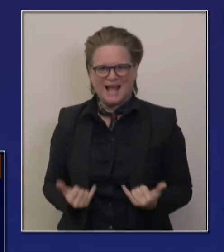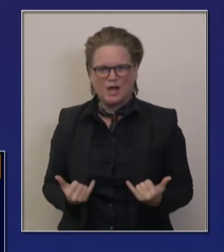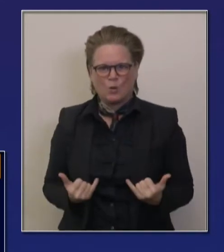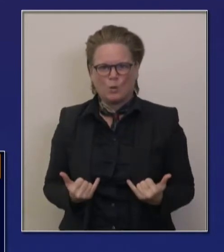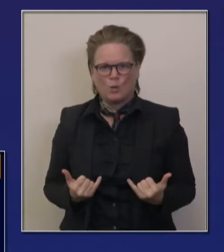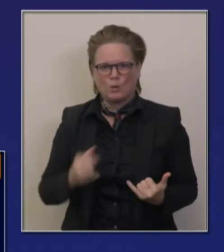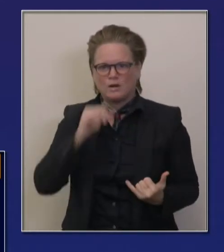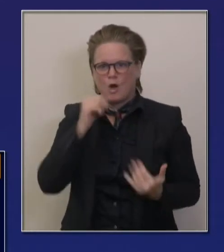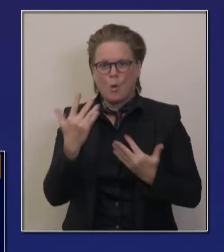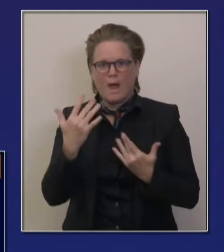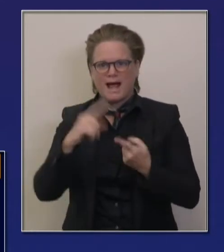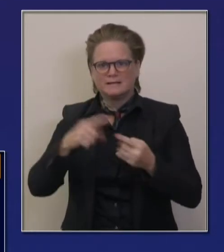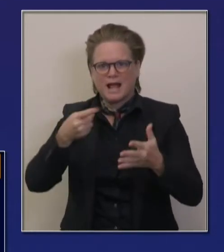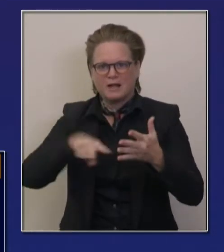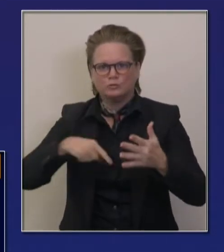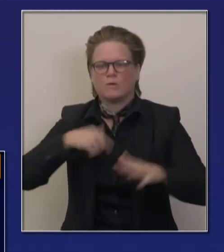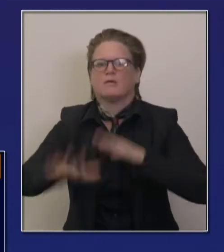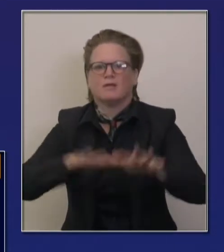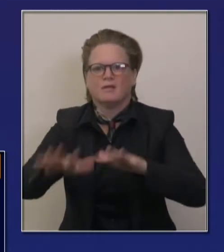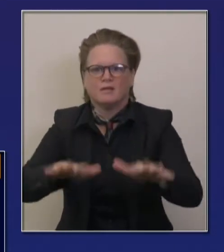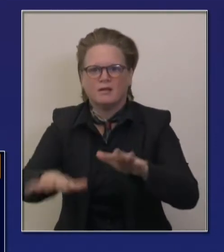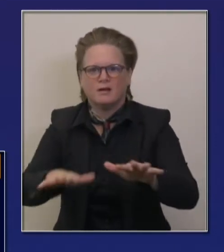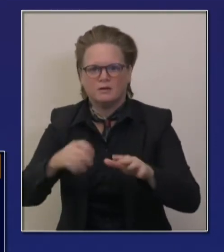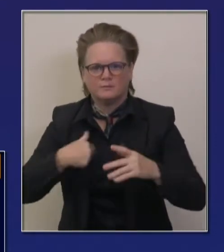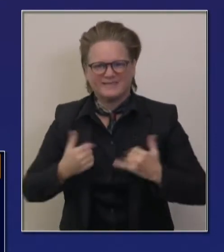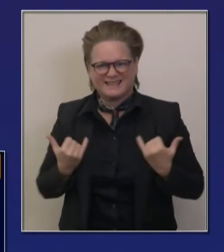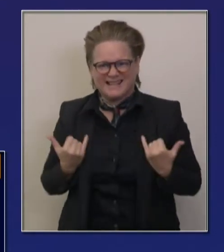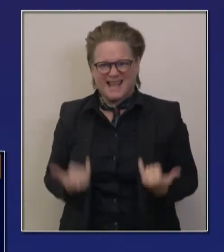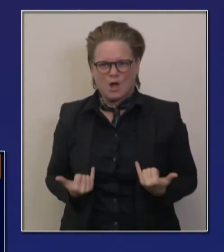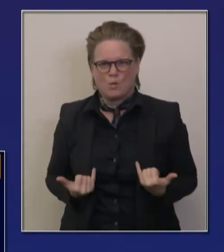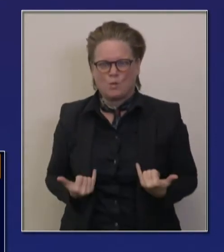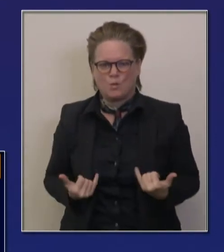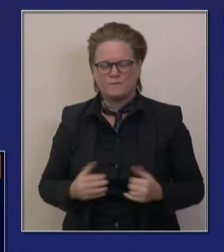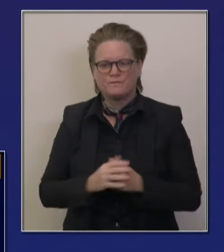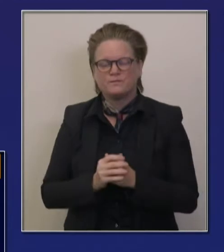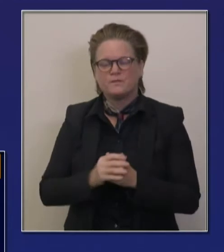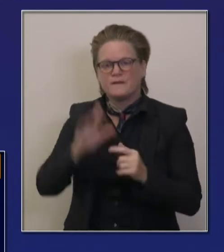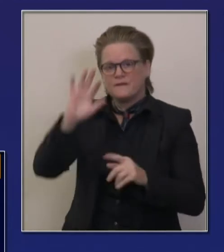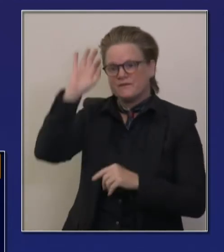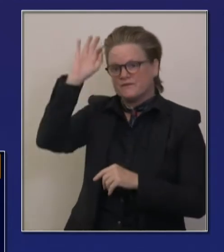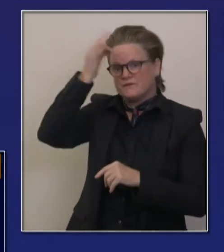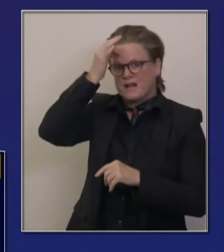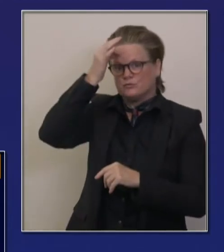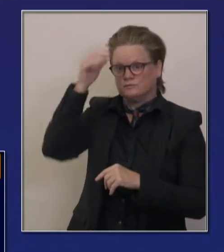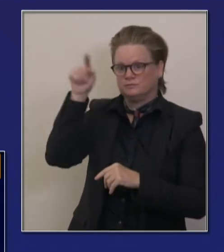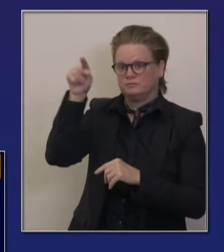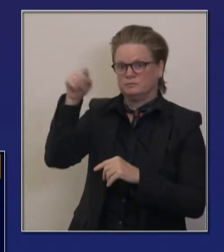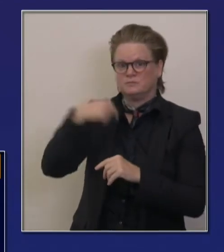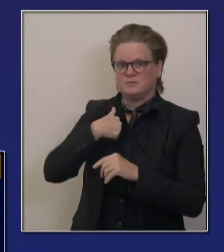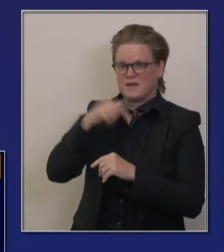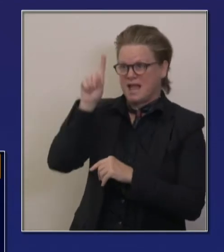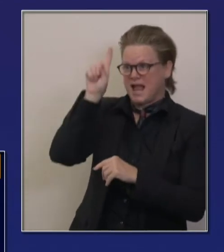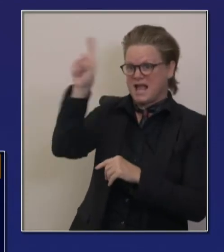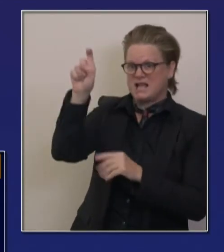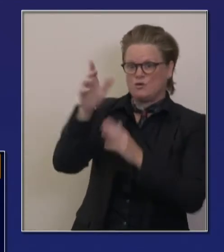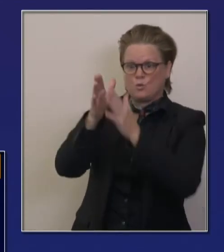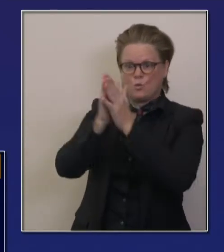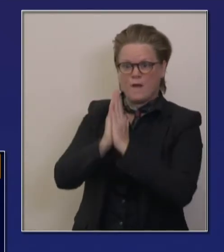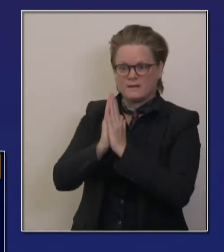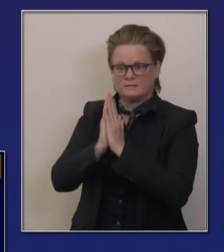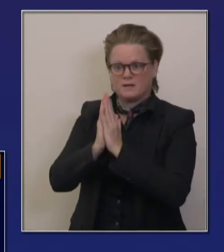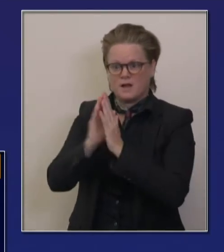The answer is yes, 160 staff. We have requested also to support the ICU strike teams, again, emphasis on our